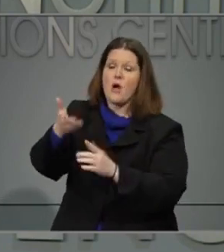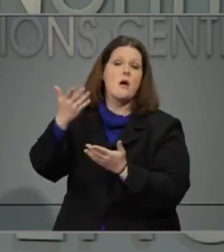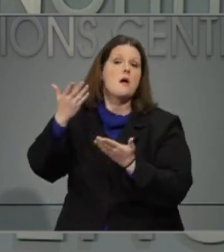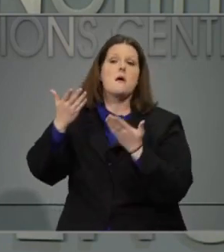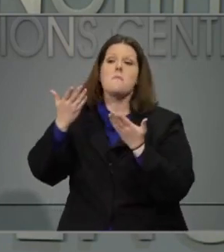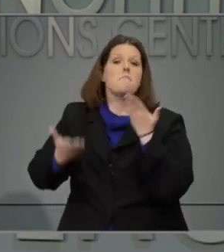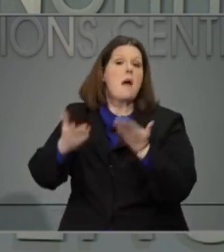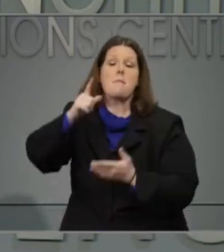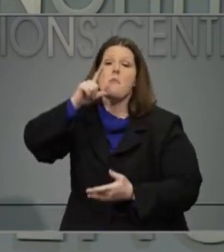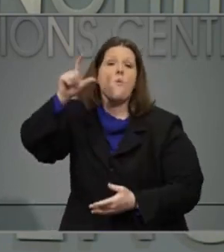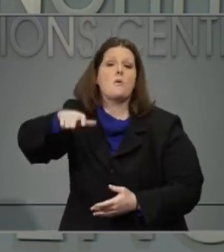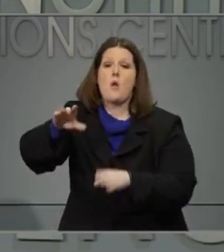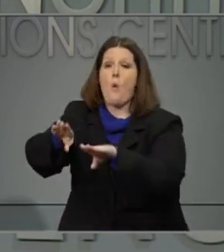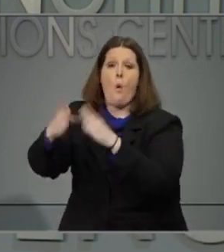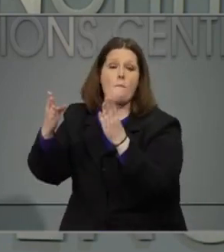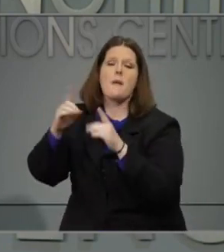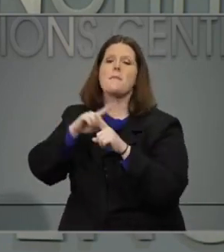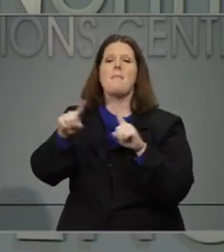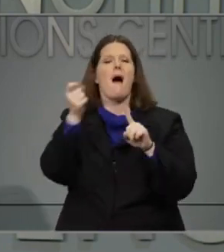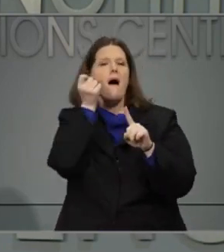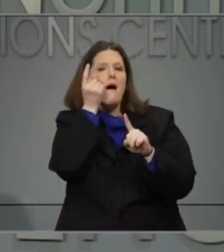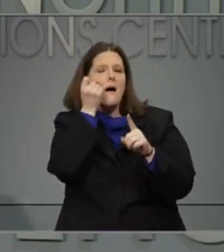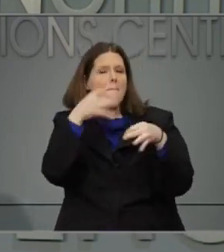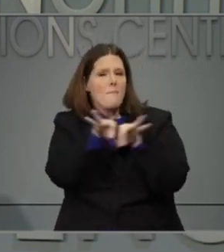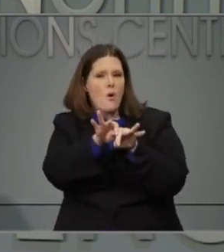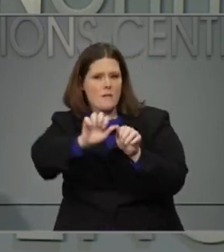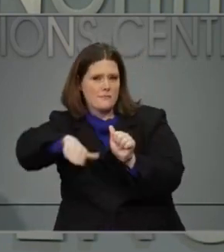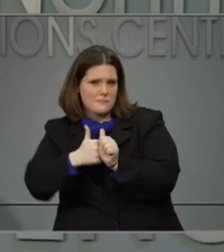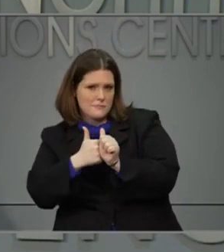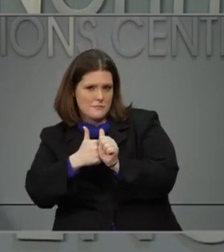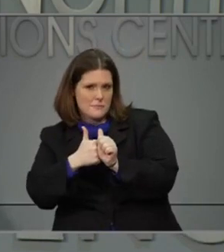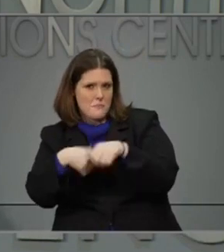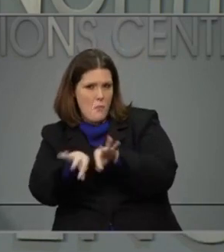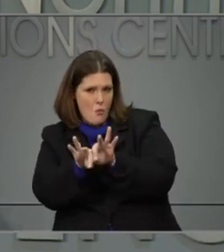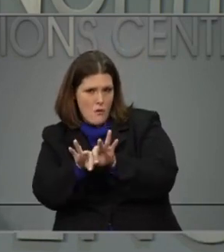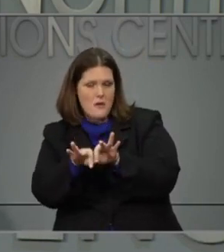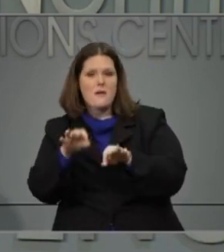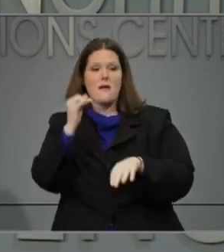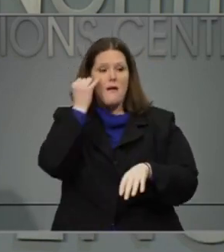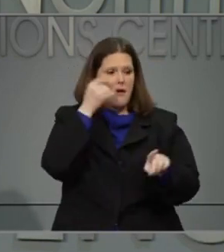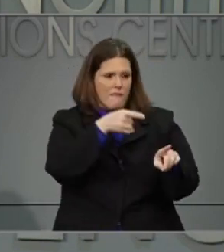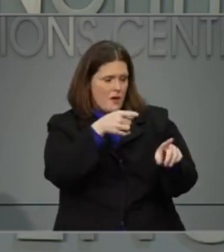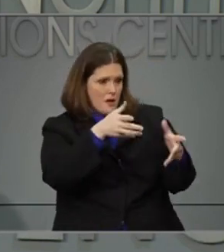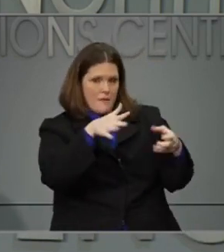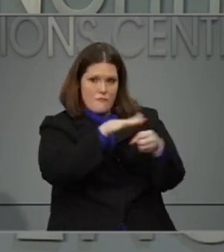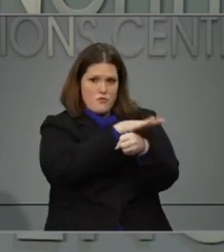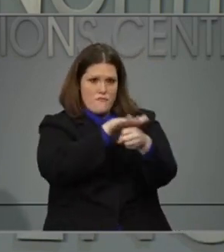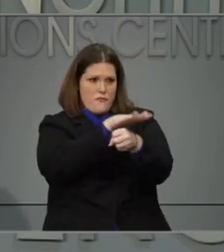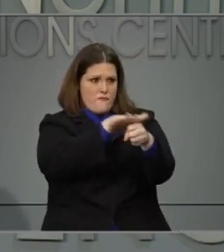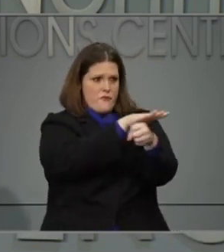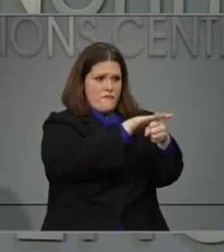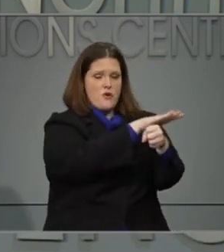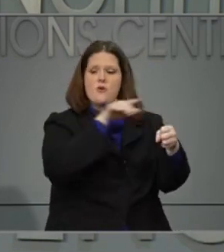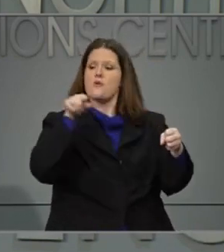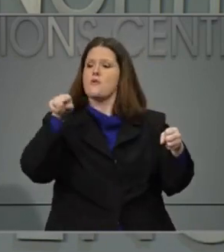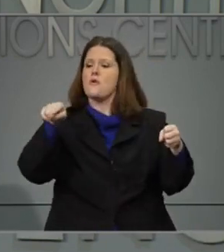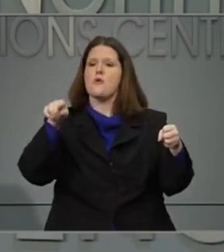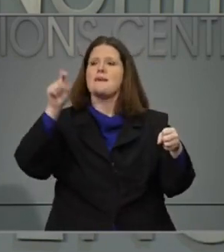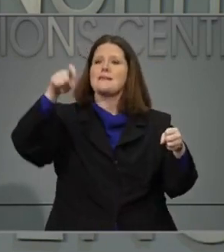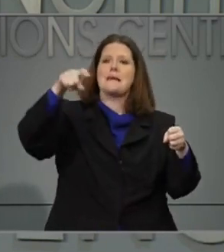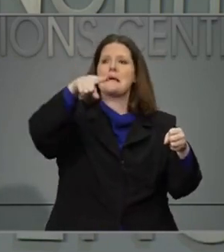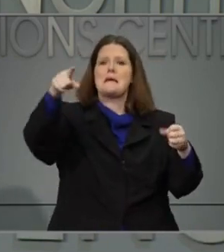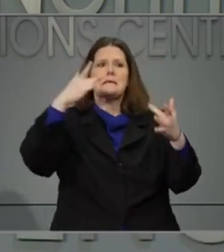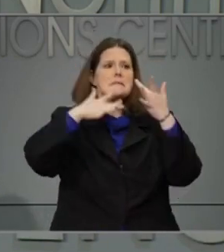medical surge contingency plan in place in the event that we need space for non-COVID-19 patients.